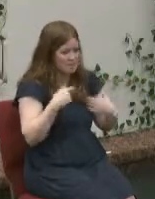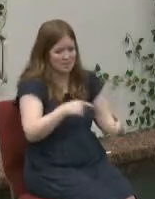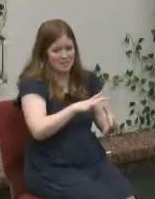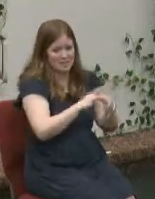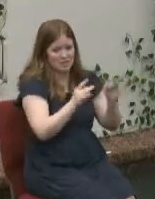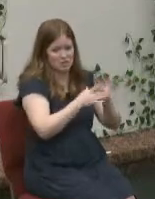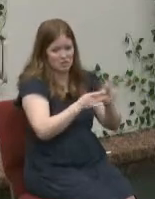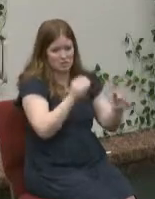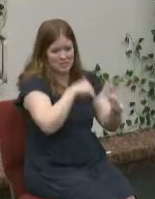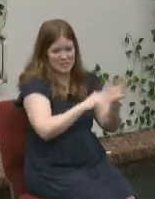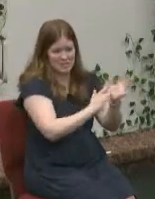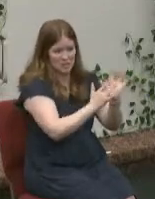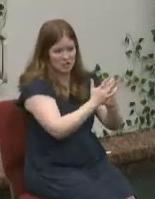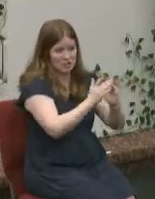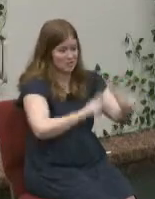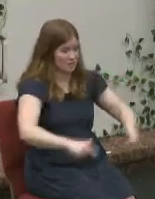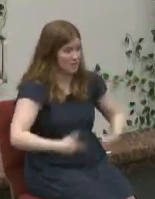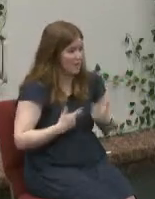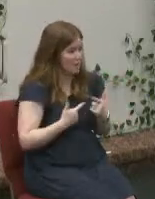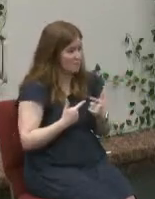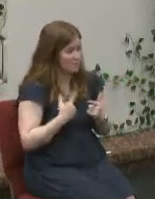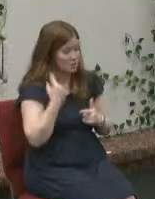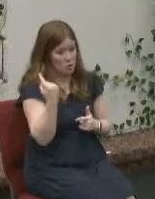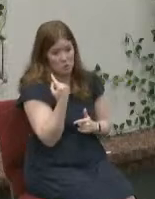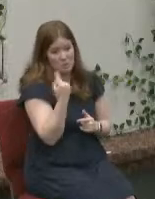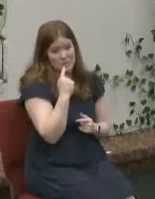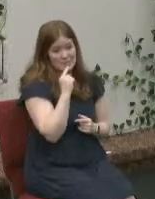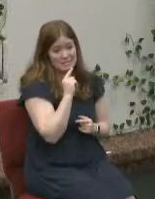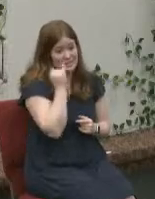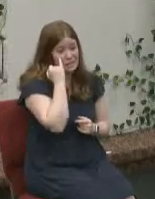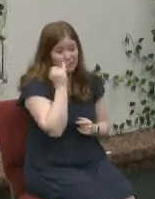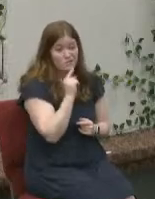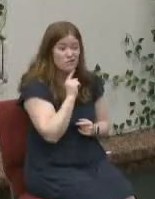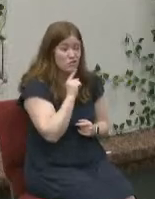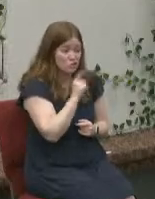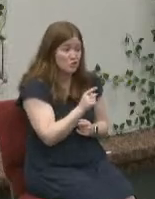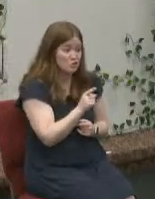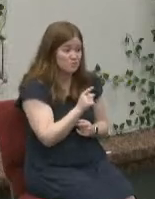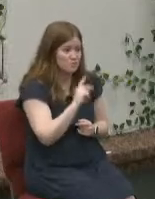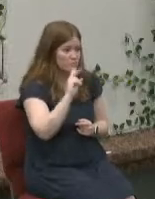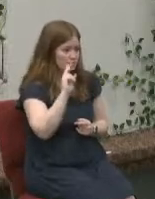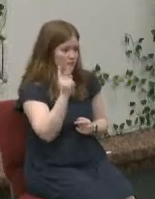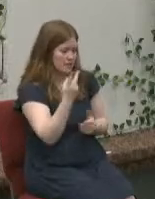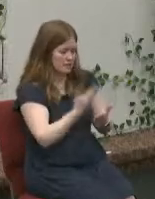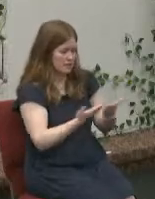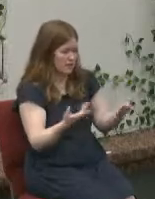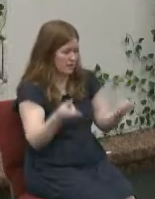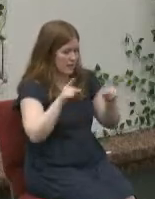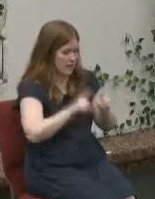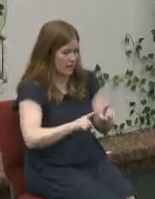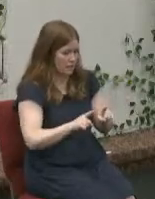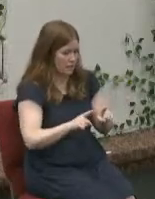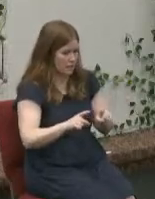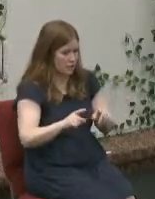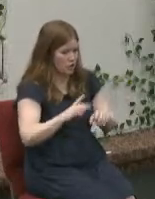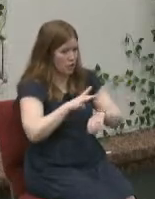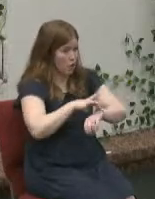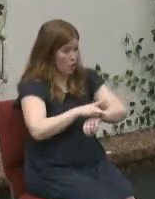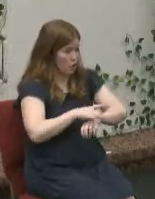in the way that they're in here unless it was true second of it earthquakes